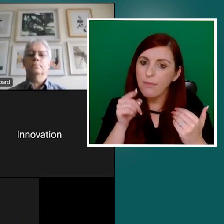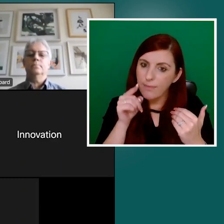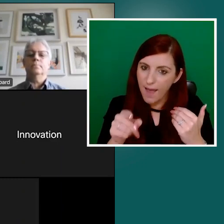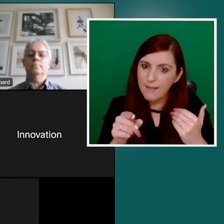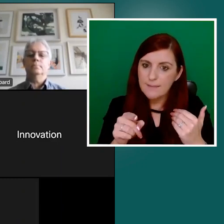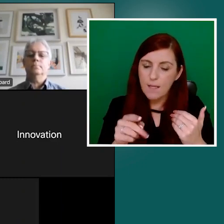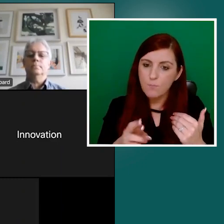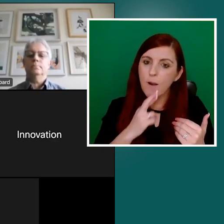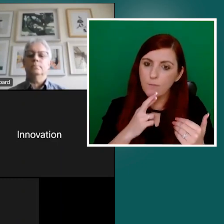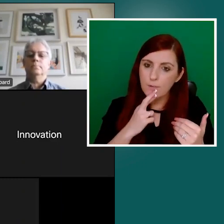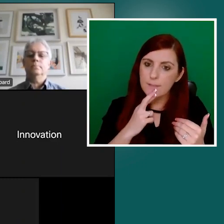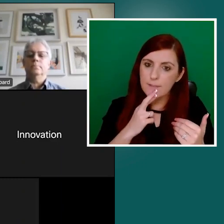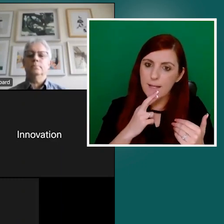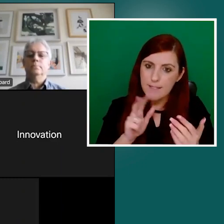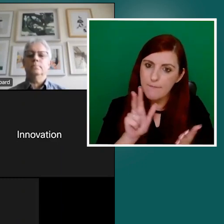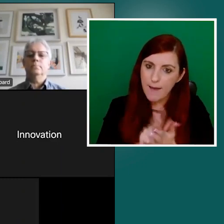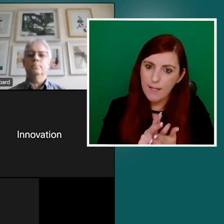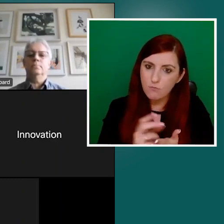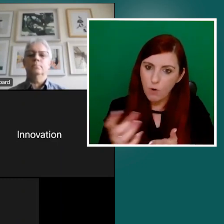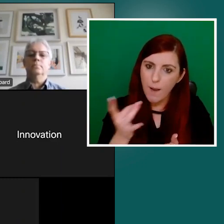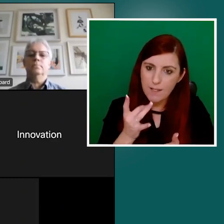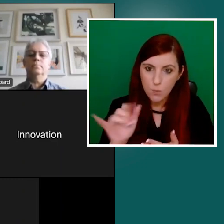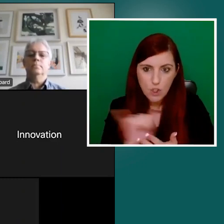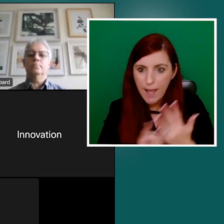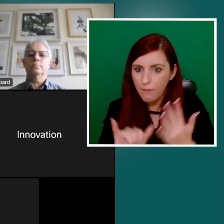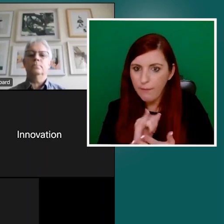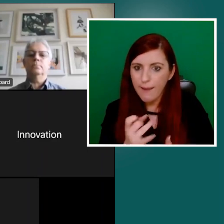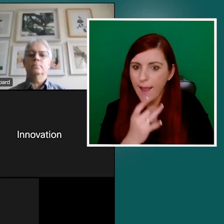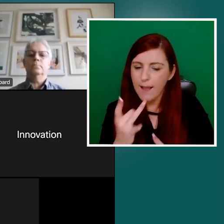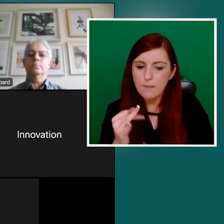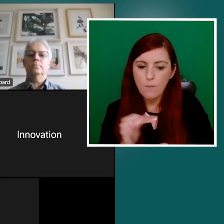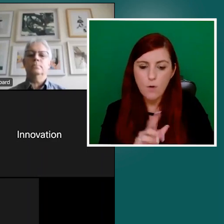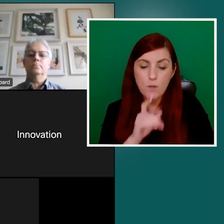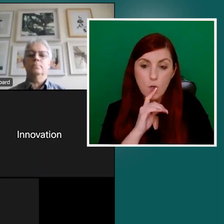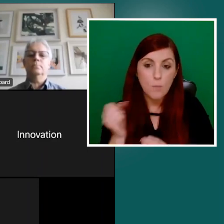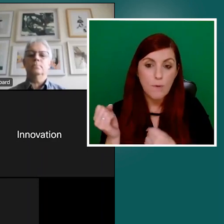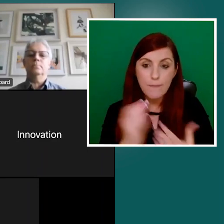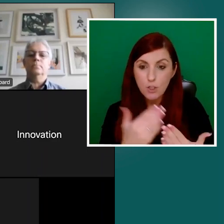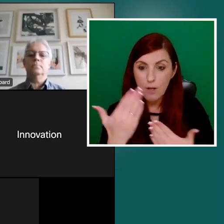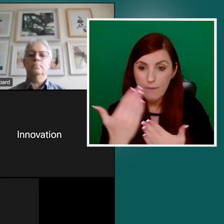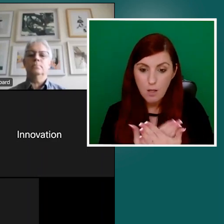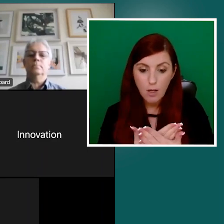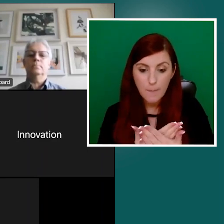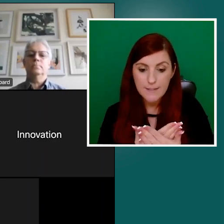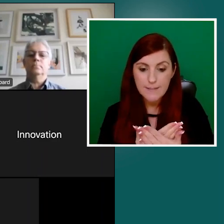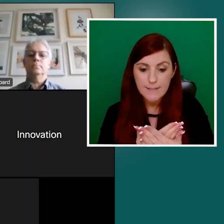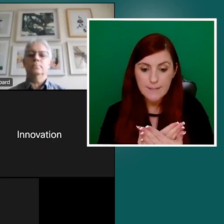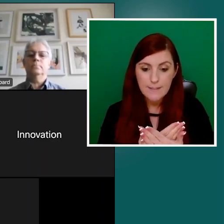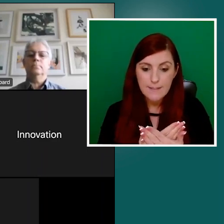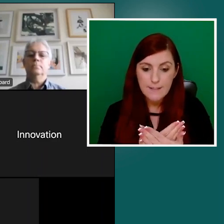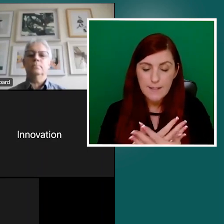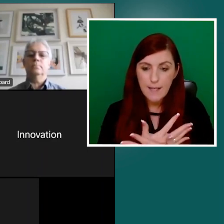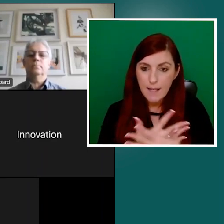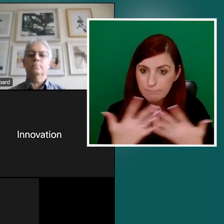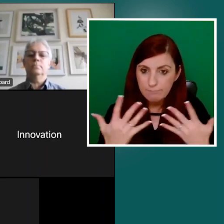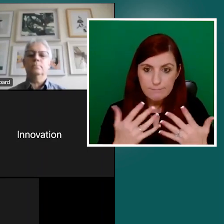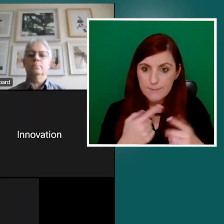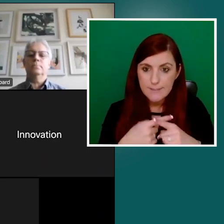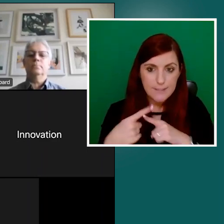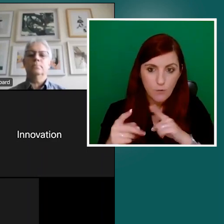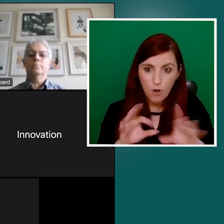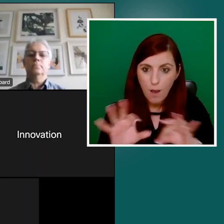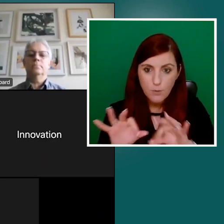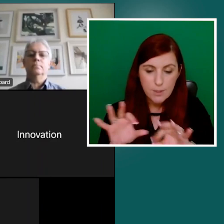of the, the, the document, insofar as is possible, in the preferred alternative format, is, it should be most